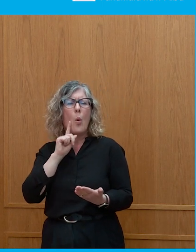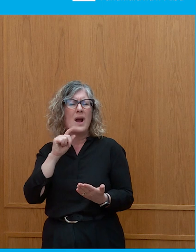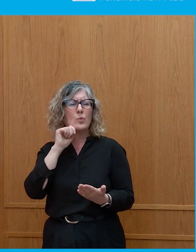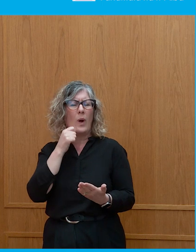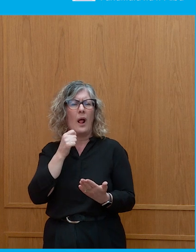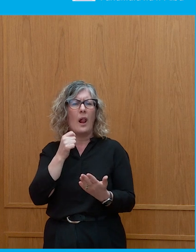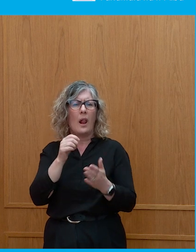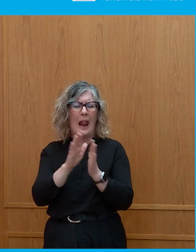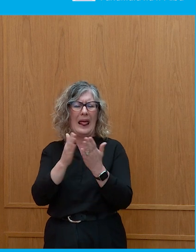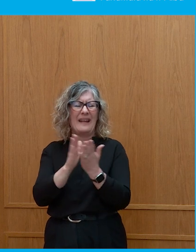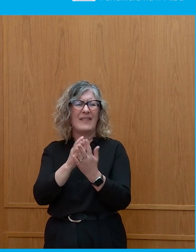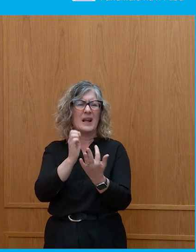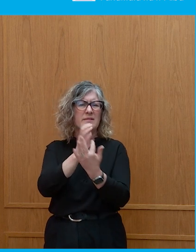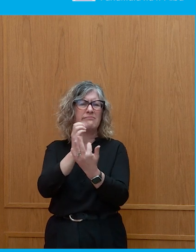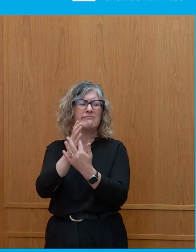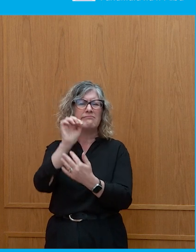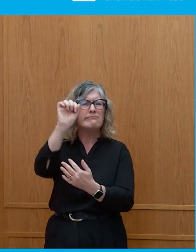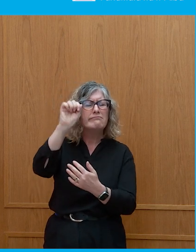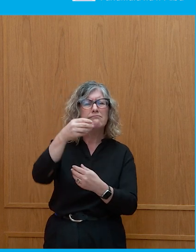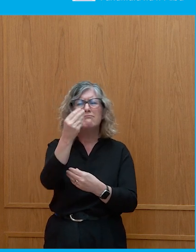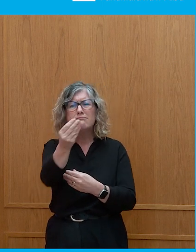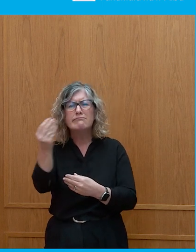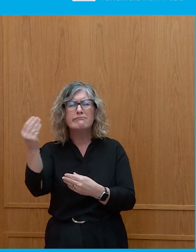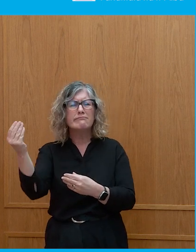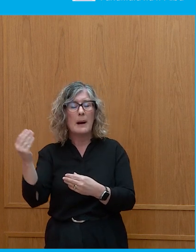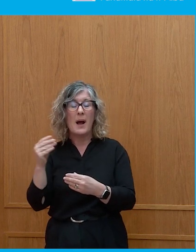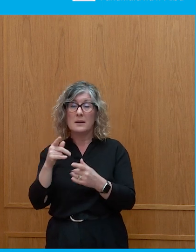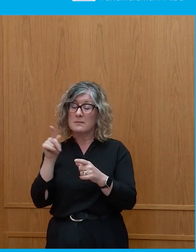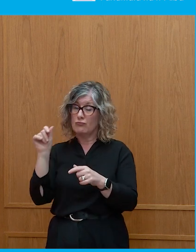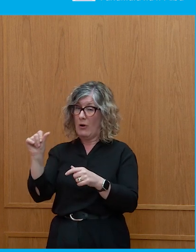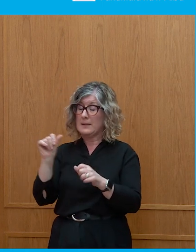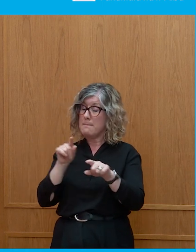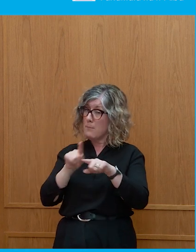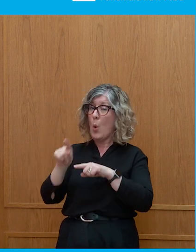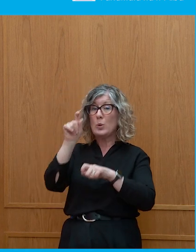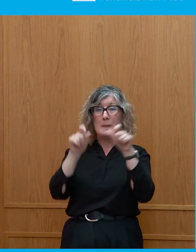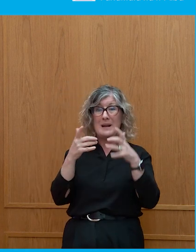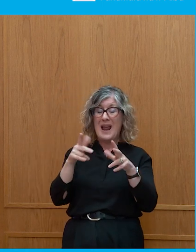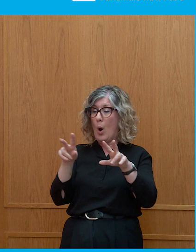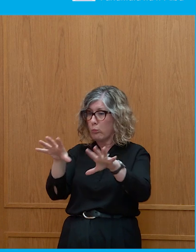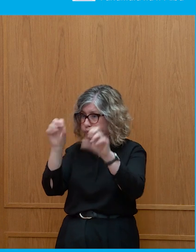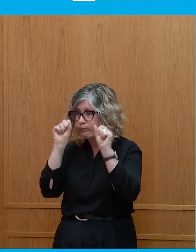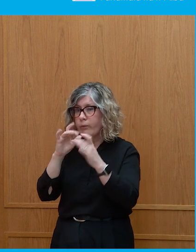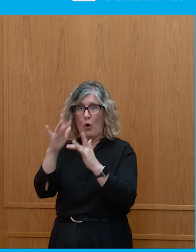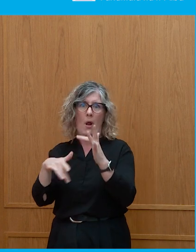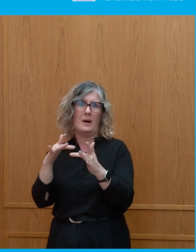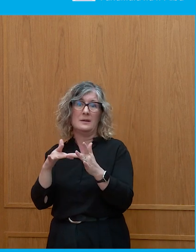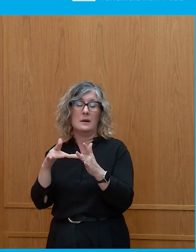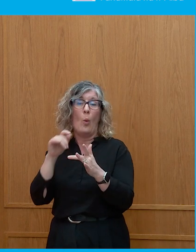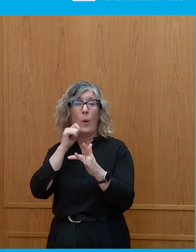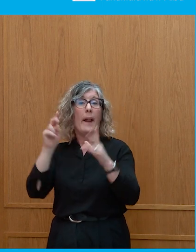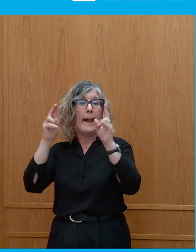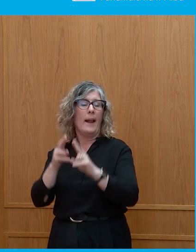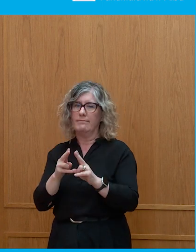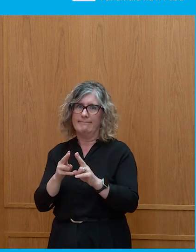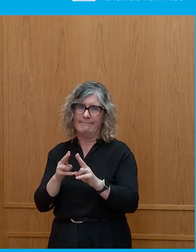sending mailers during elections. But the vast majority of people are getting their information online and are engaged online. And that is not going away. That's only